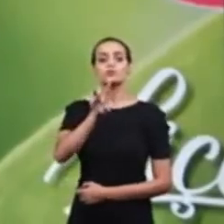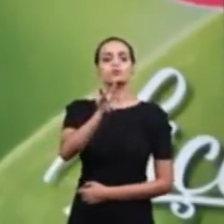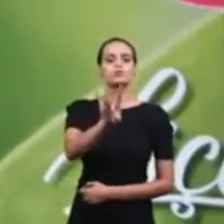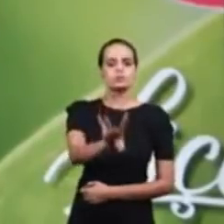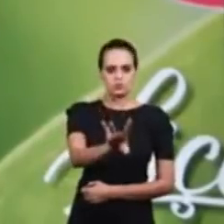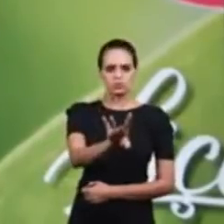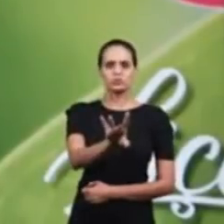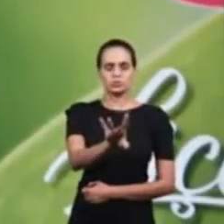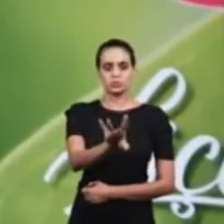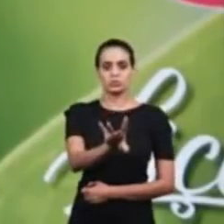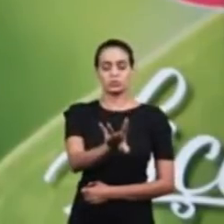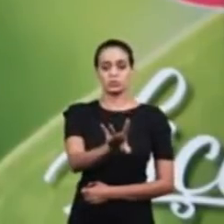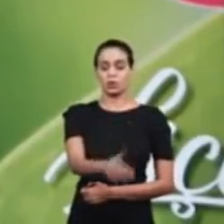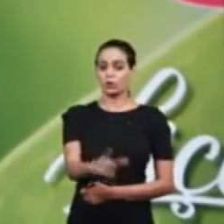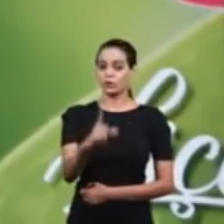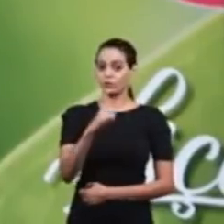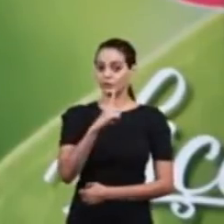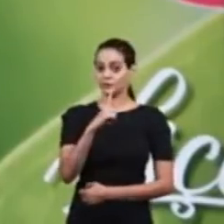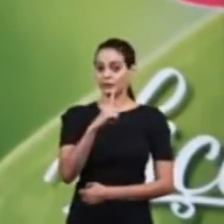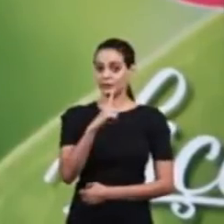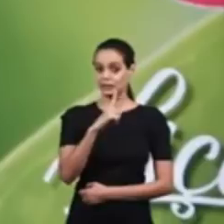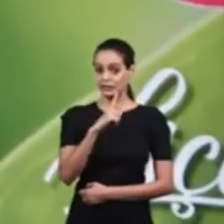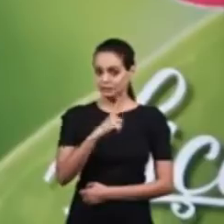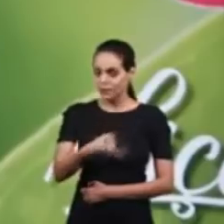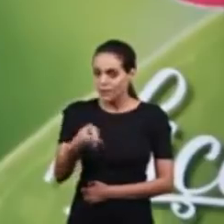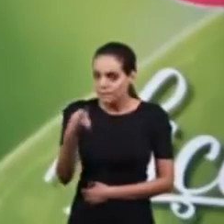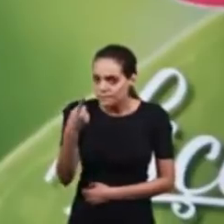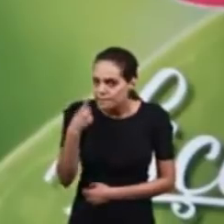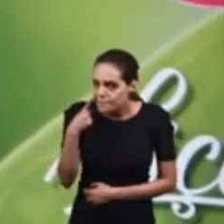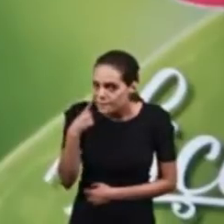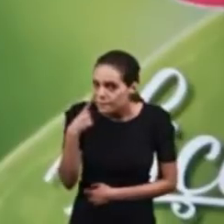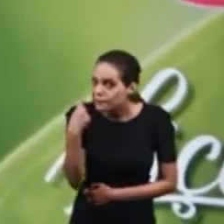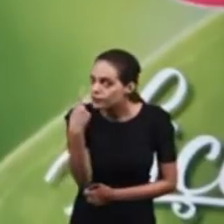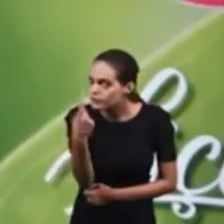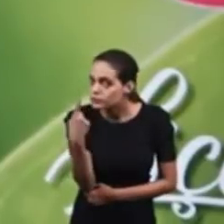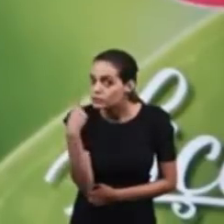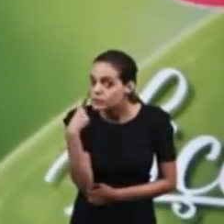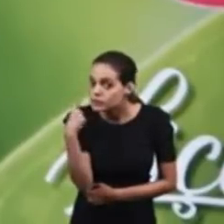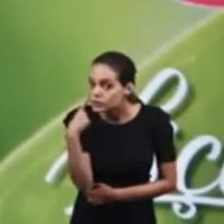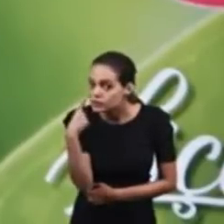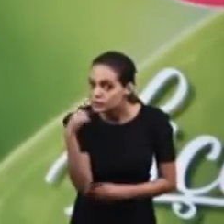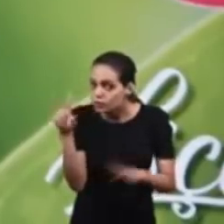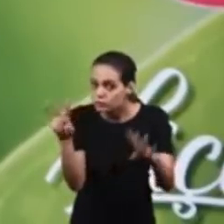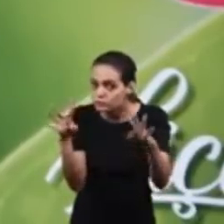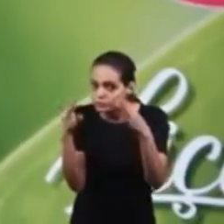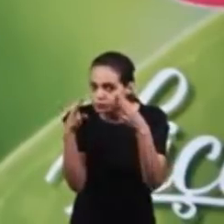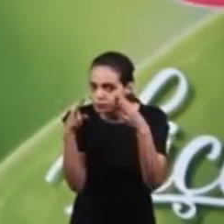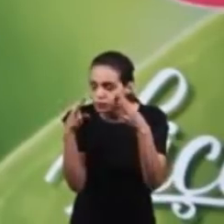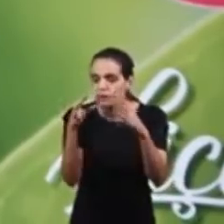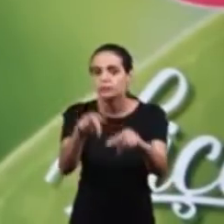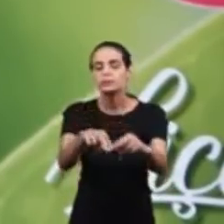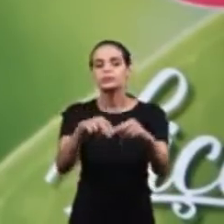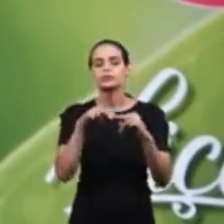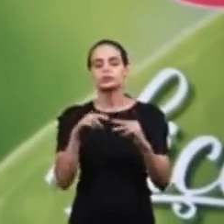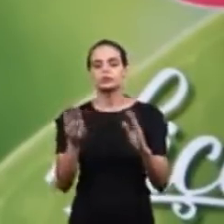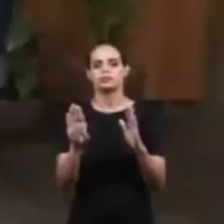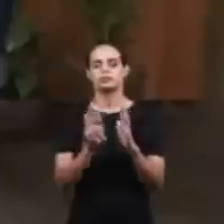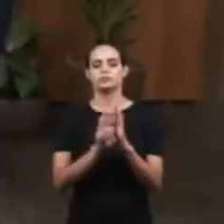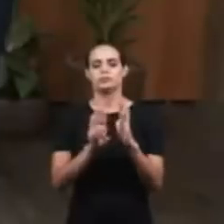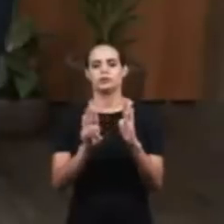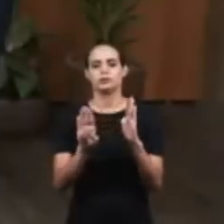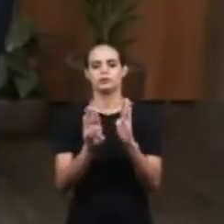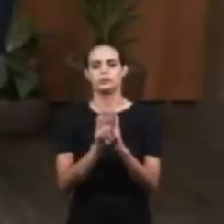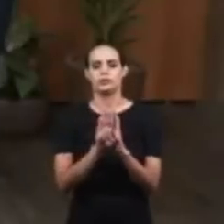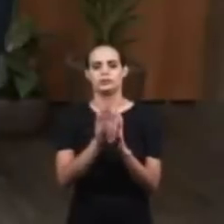Only happened because, pay attention to this. Because of Benjamin.